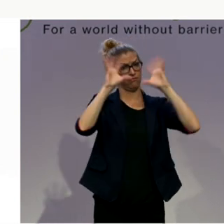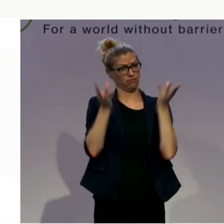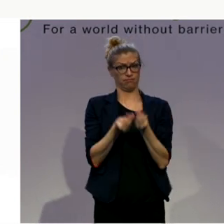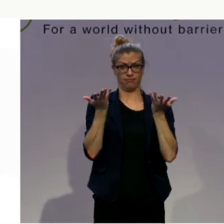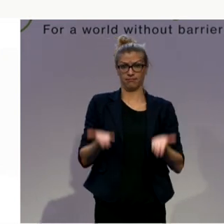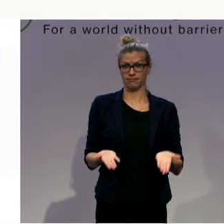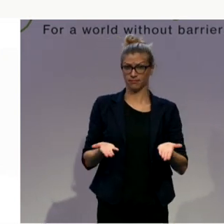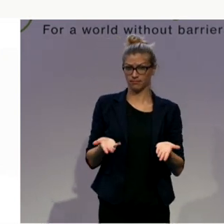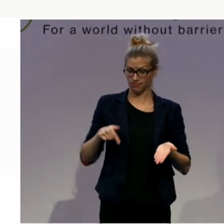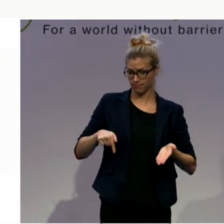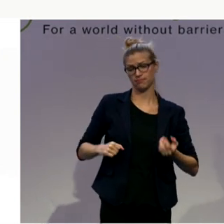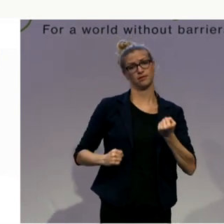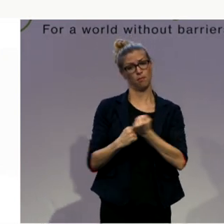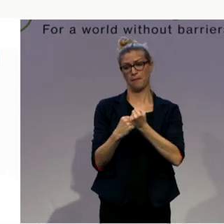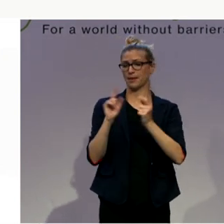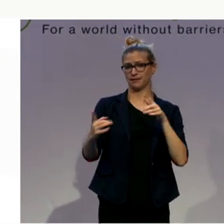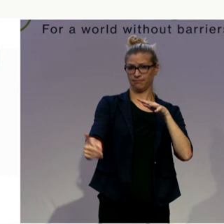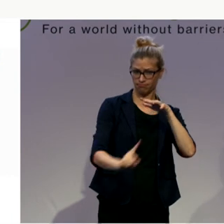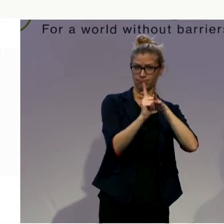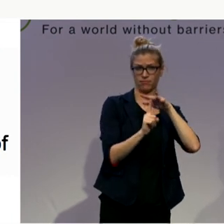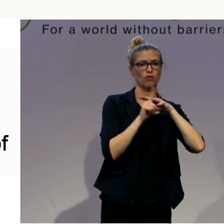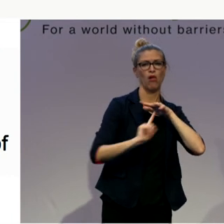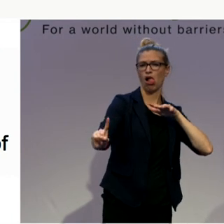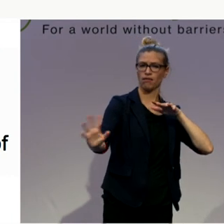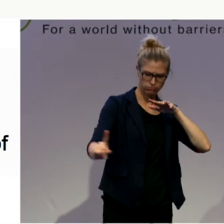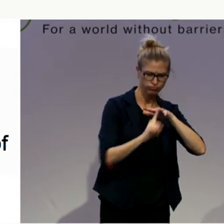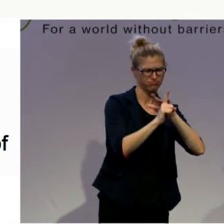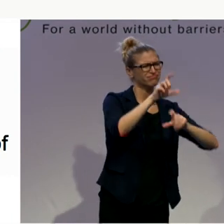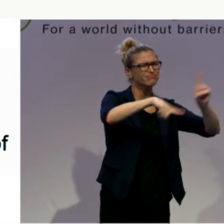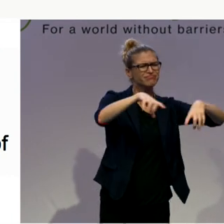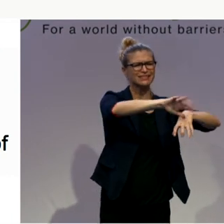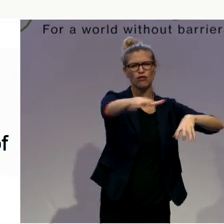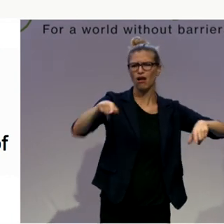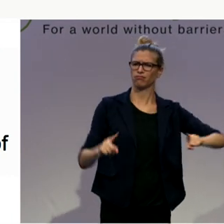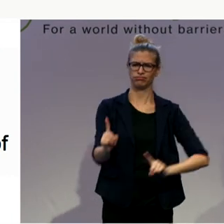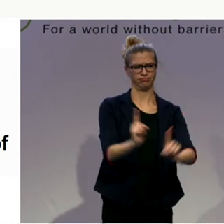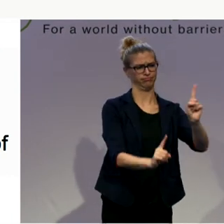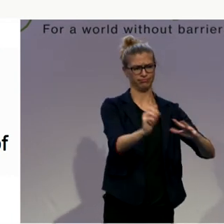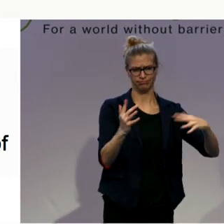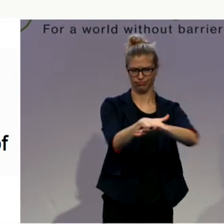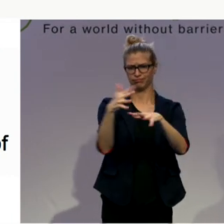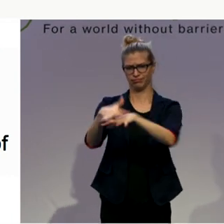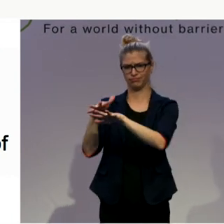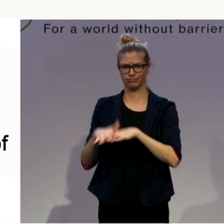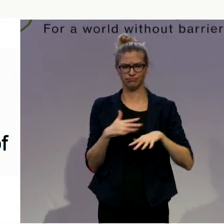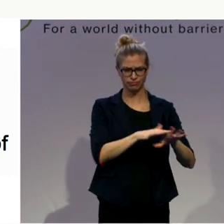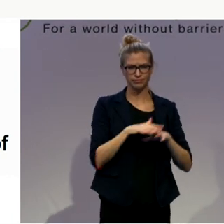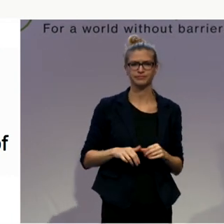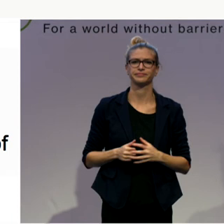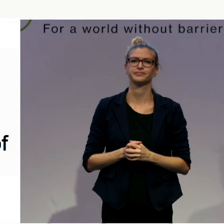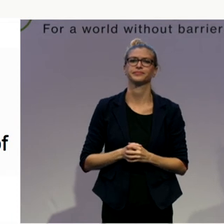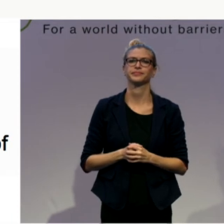supported in all areas. Second, apart from the place where laws are made,